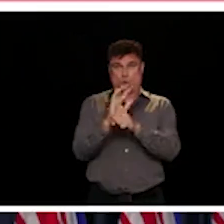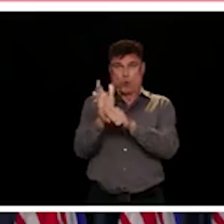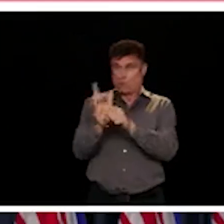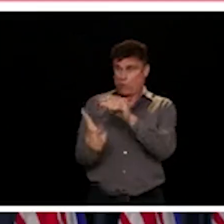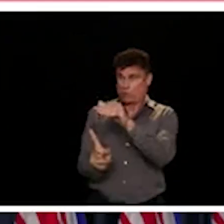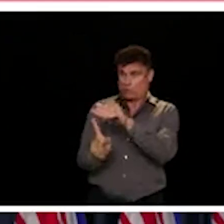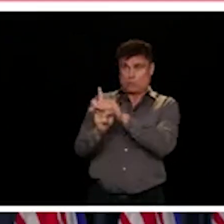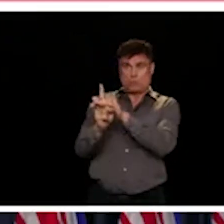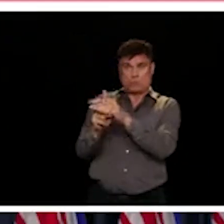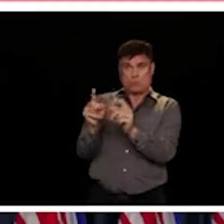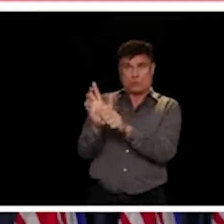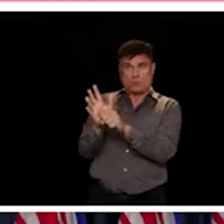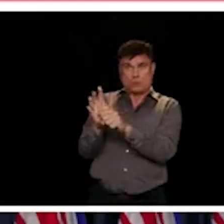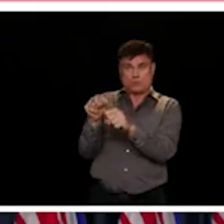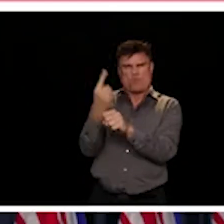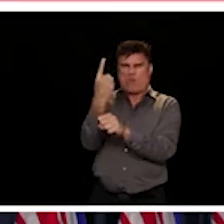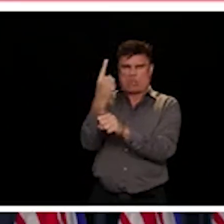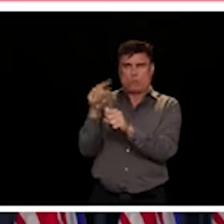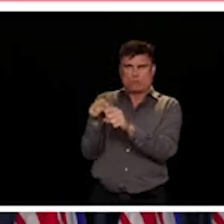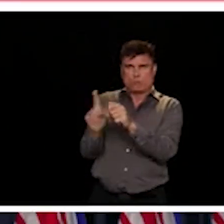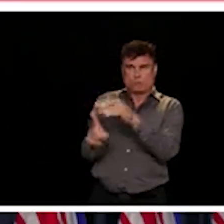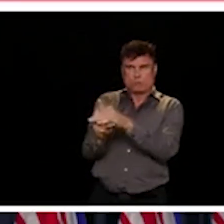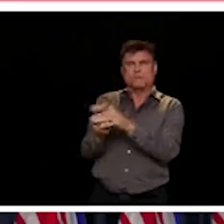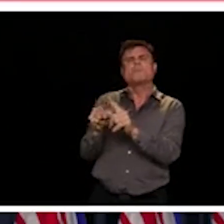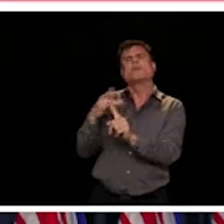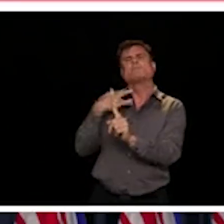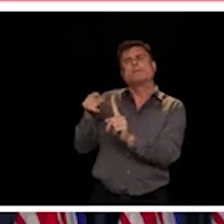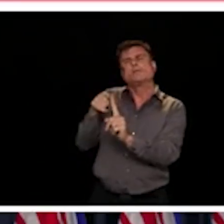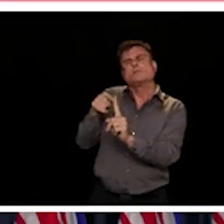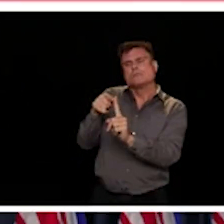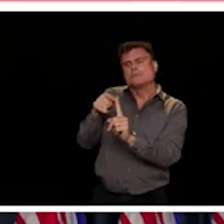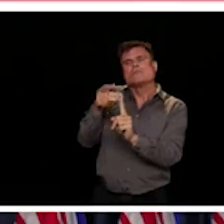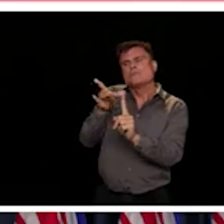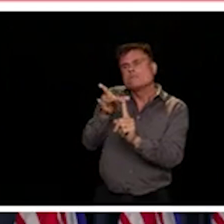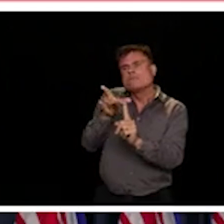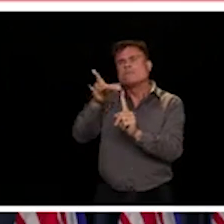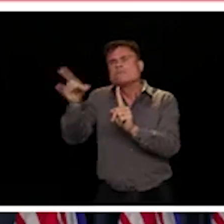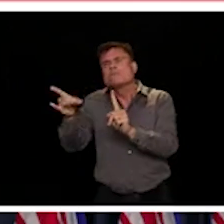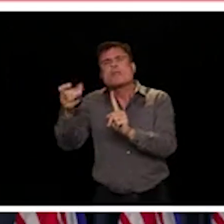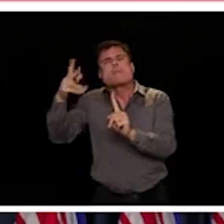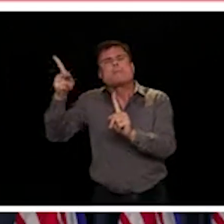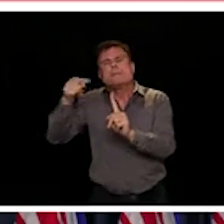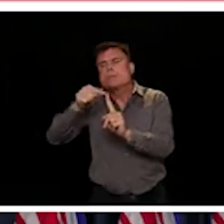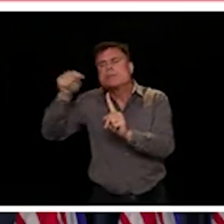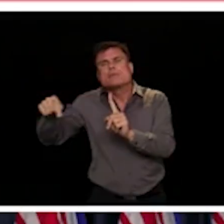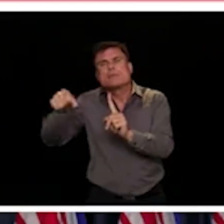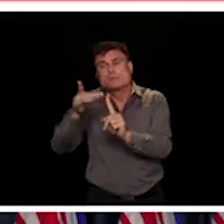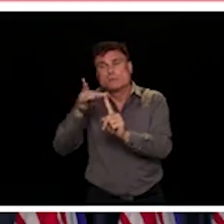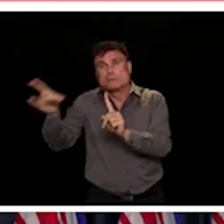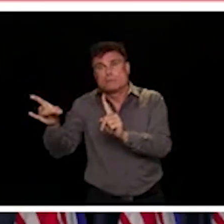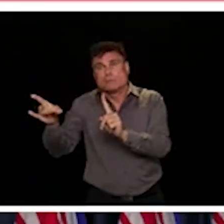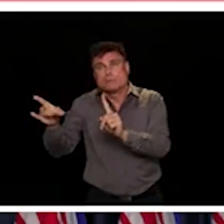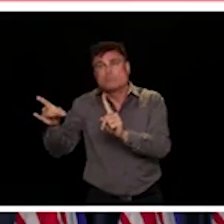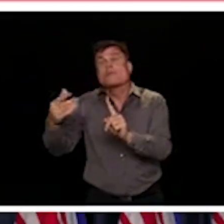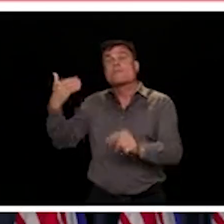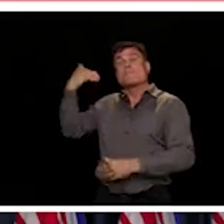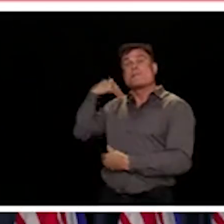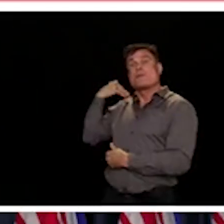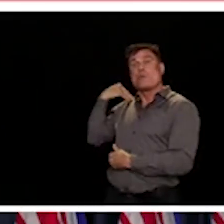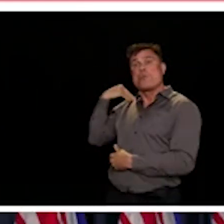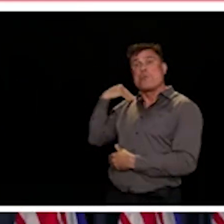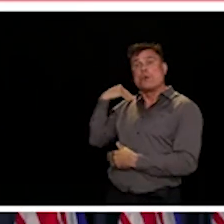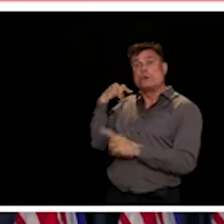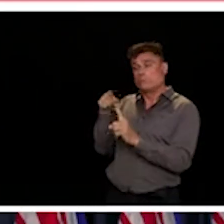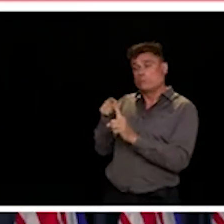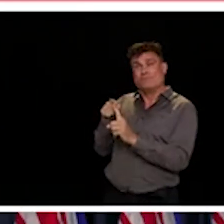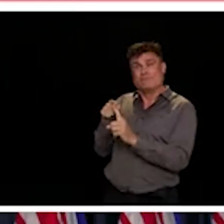on, that reproductive number was quite high because we weren't recognizing new cases and they were transmitting. They had lots of people they were in